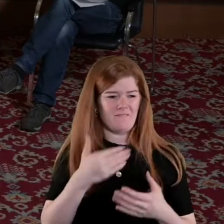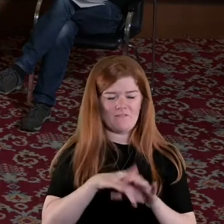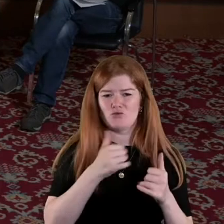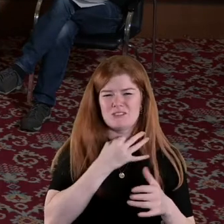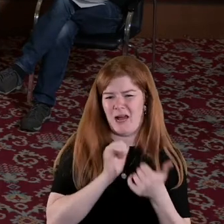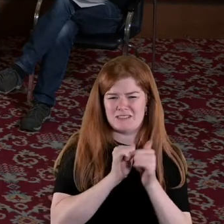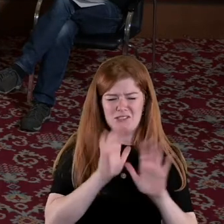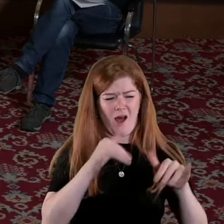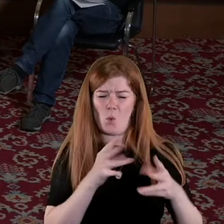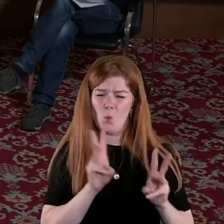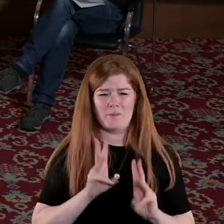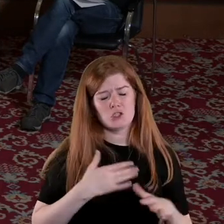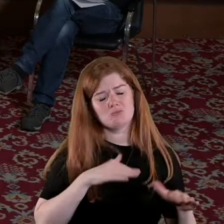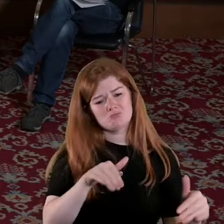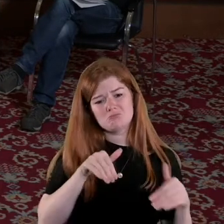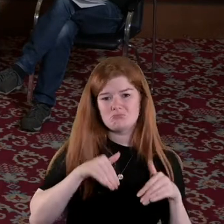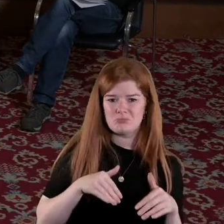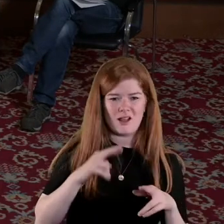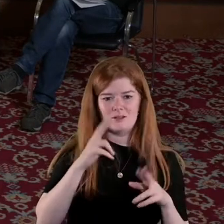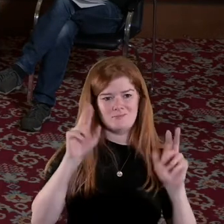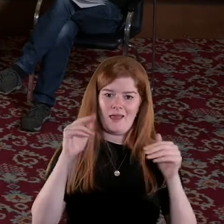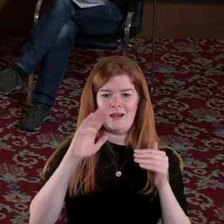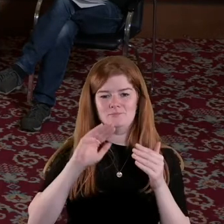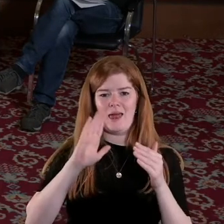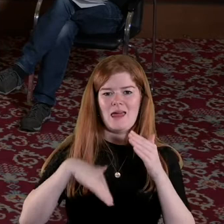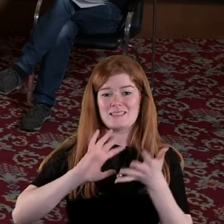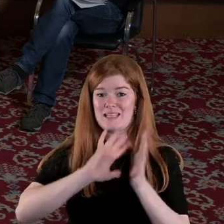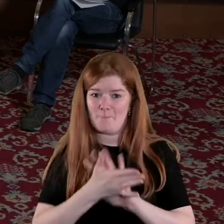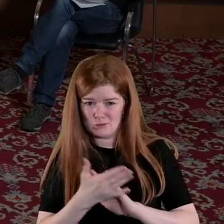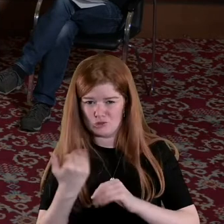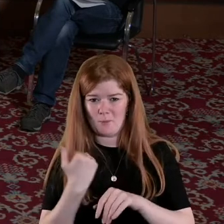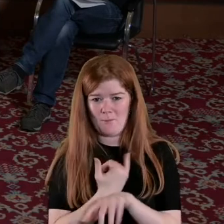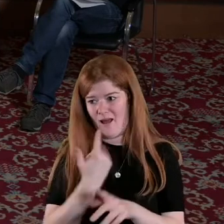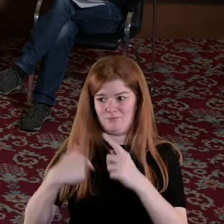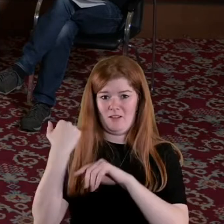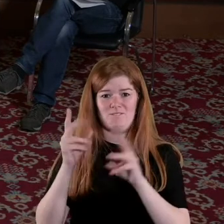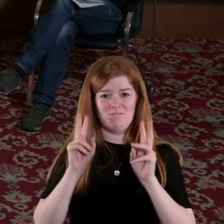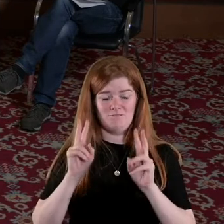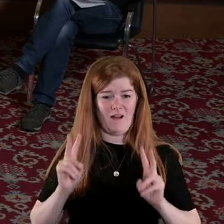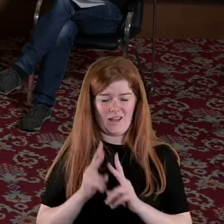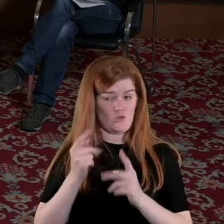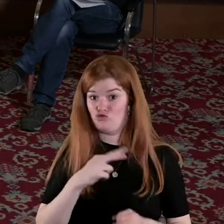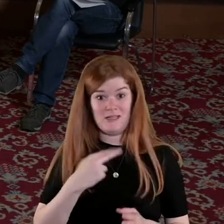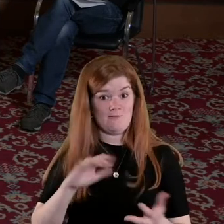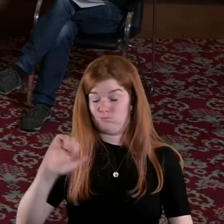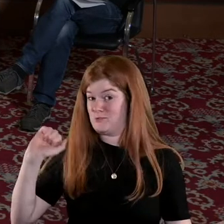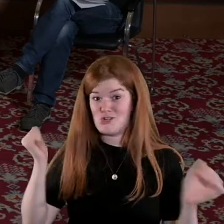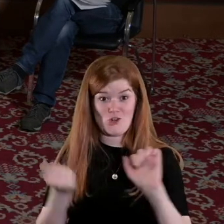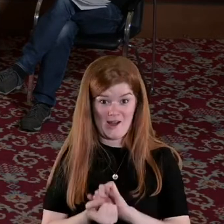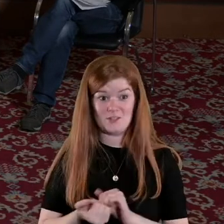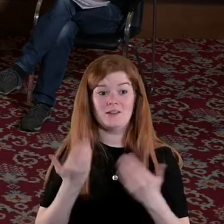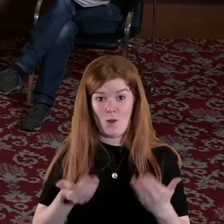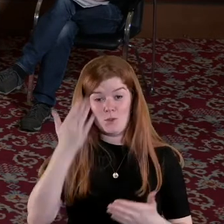were you know less I suppose damaged by the violence that occurred has really been revised has undergone a process of